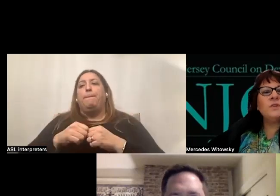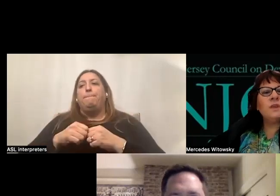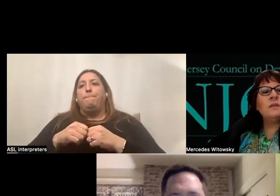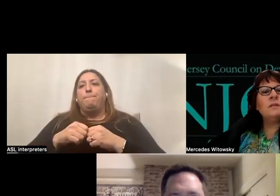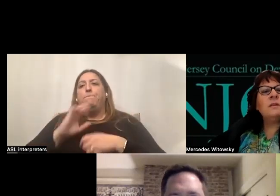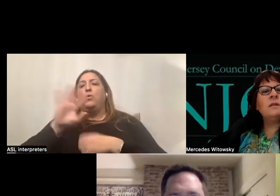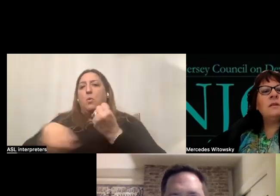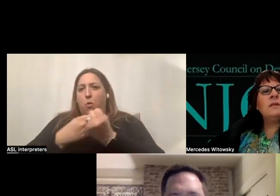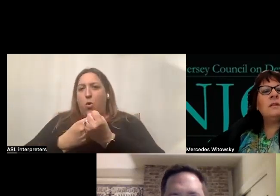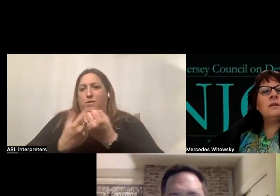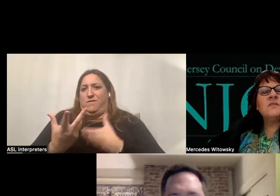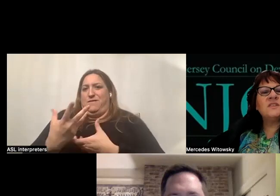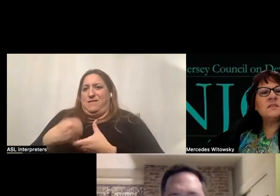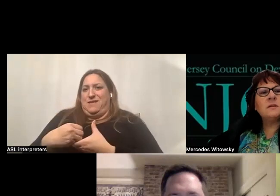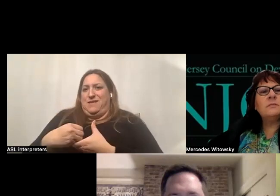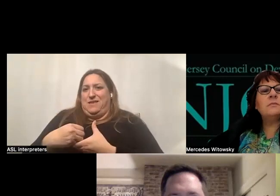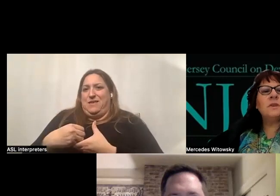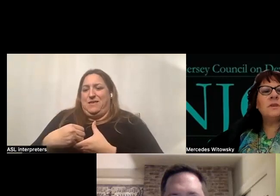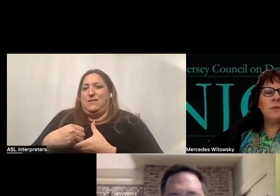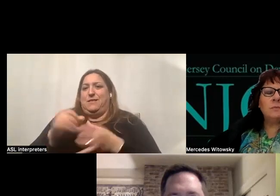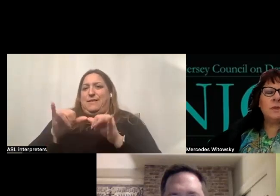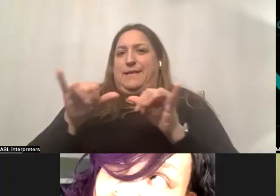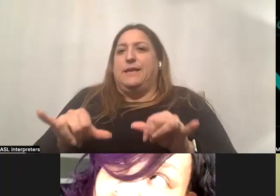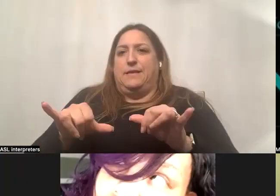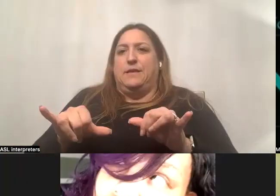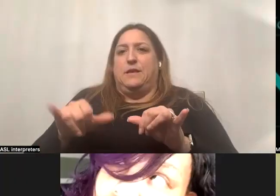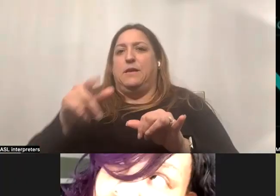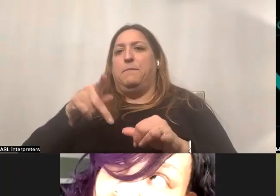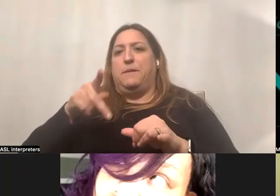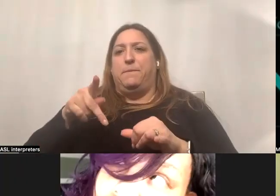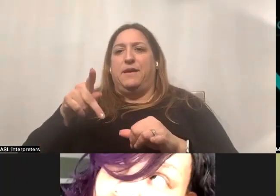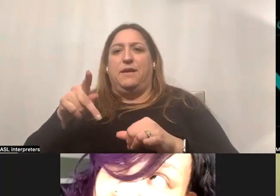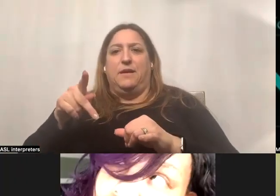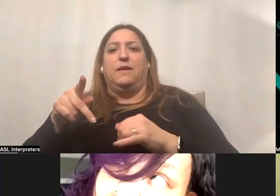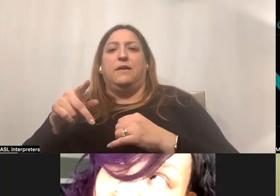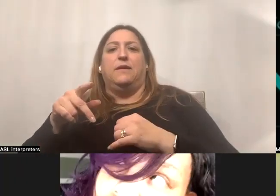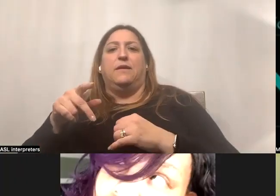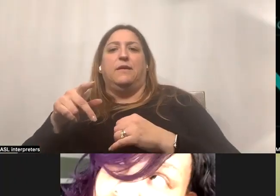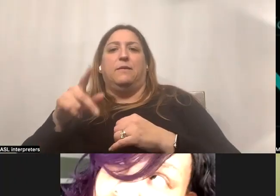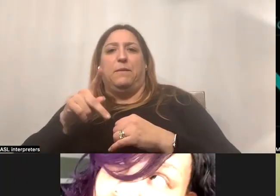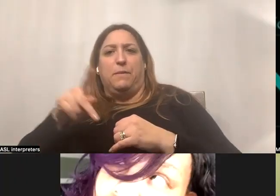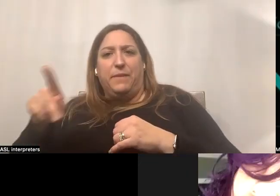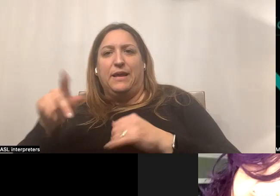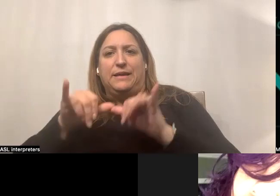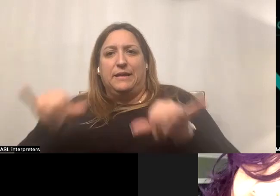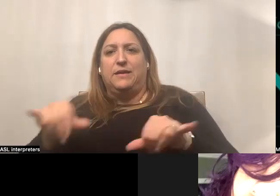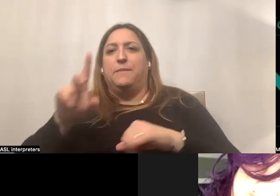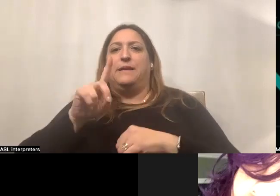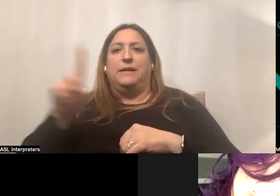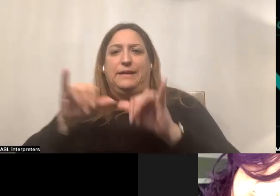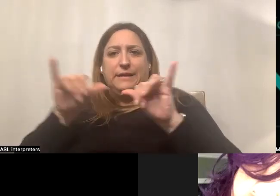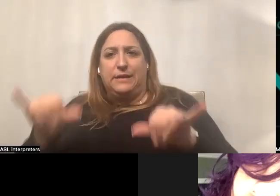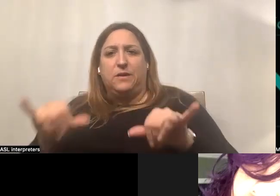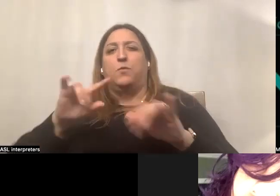supports within the, the system in the PPP system and in the DVD system. And we're going to start with the